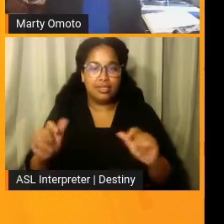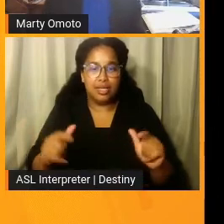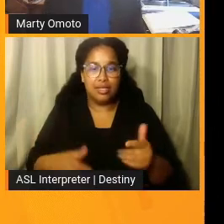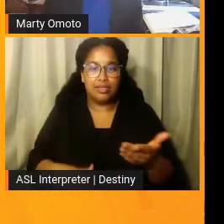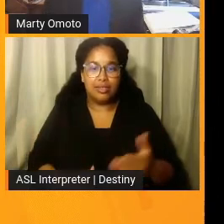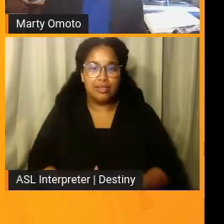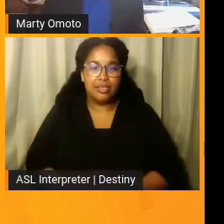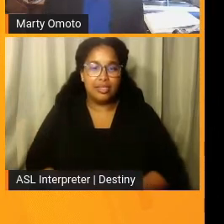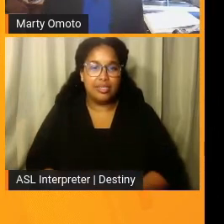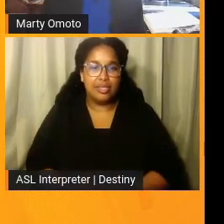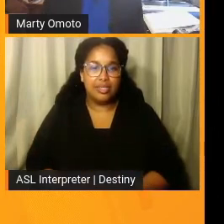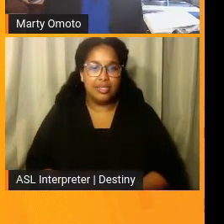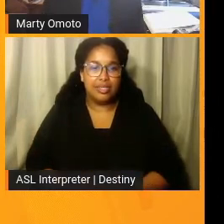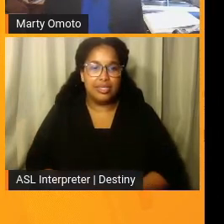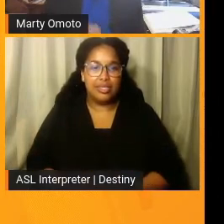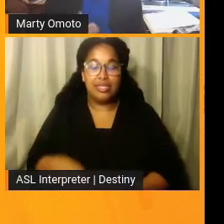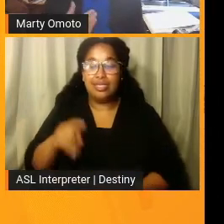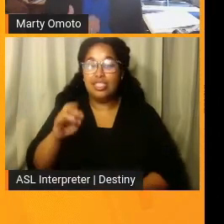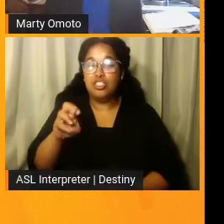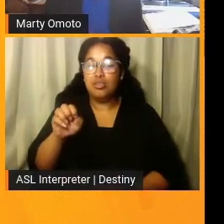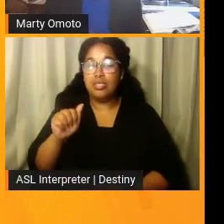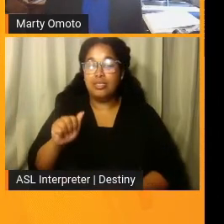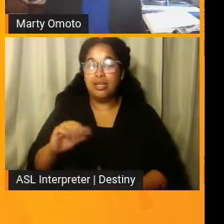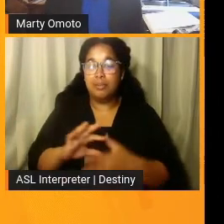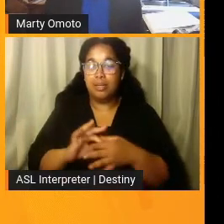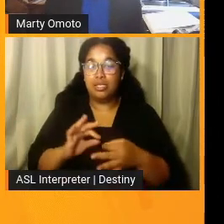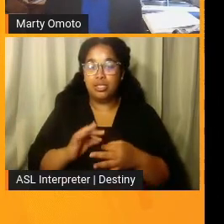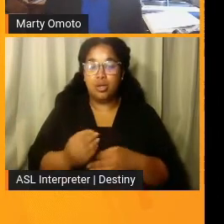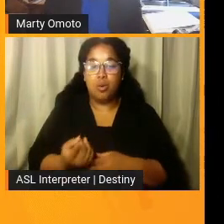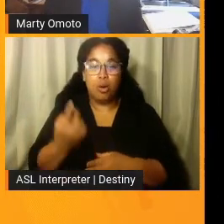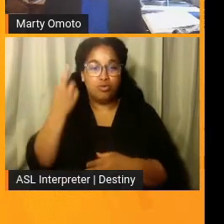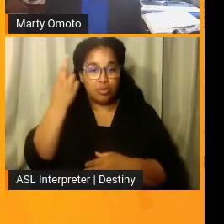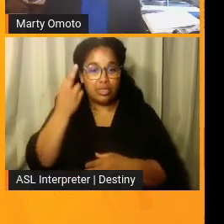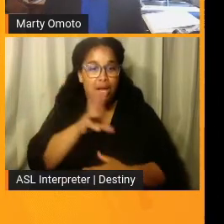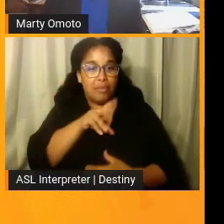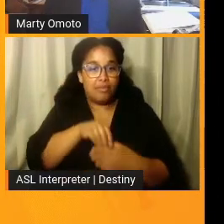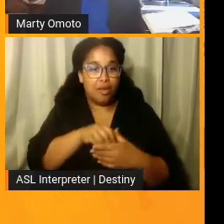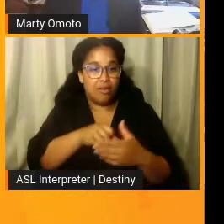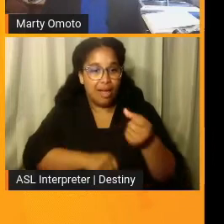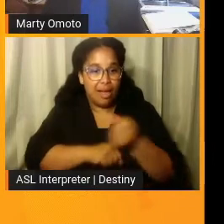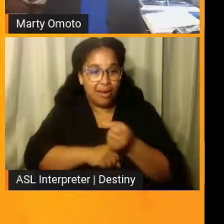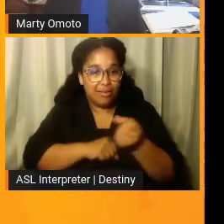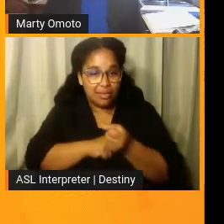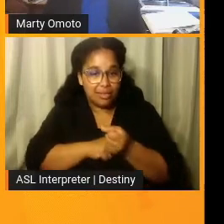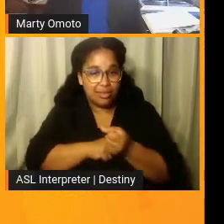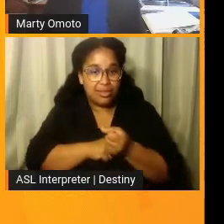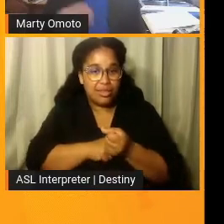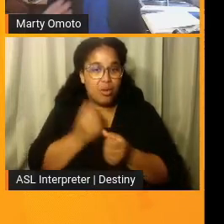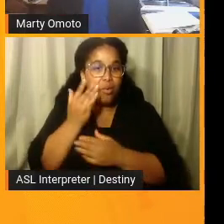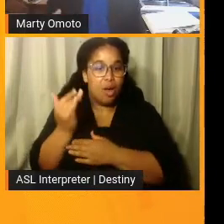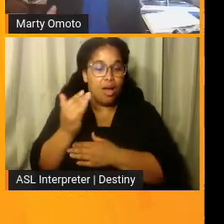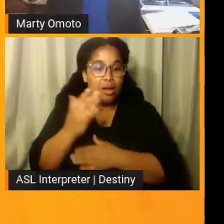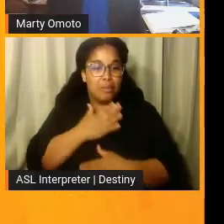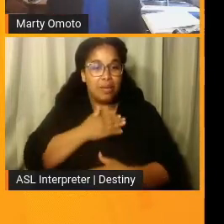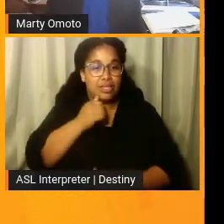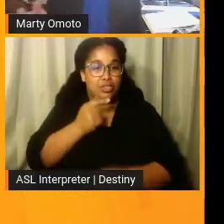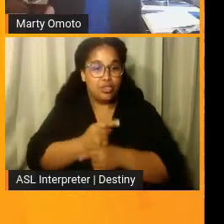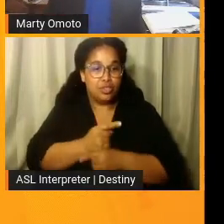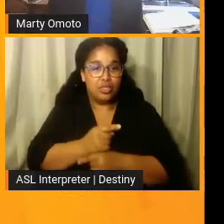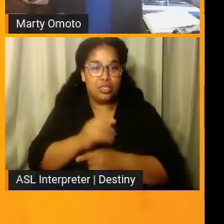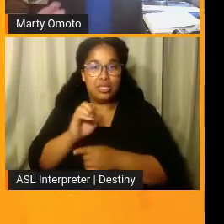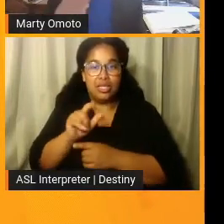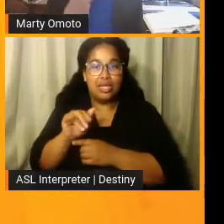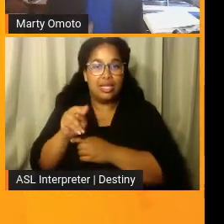And as Teresa mentioned, one of the reasons I became an advocate is because of my sister, Elena.